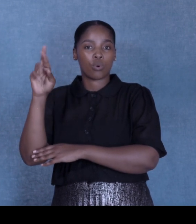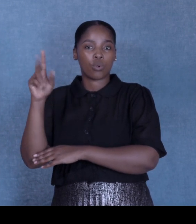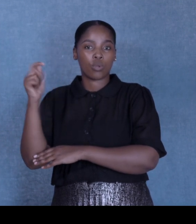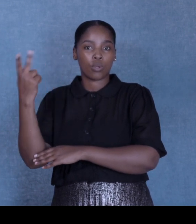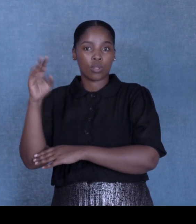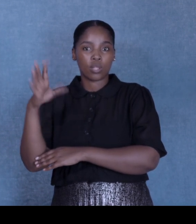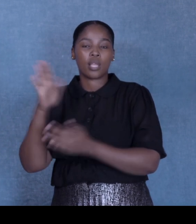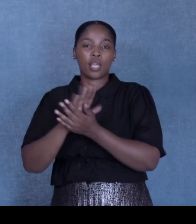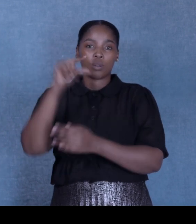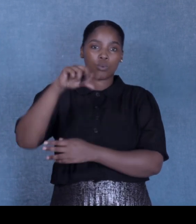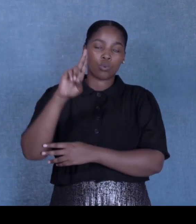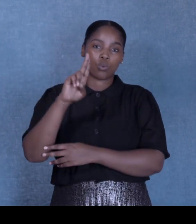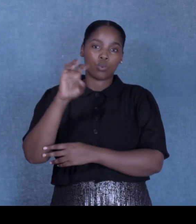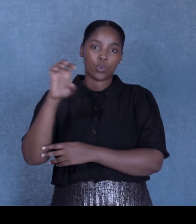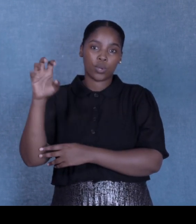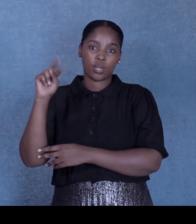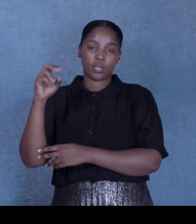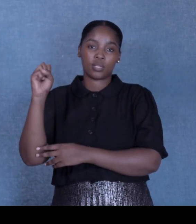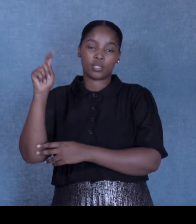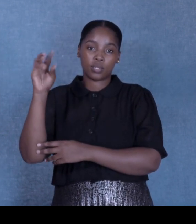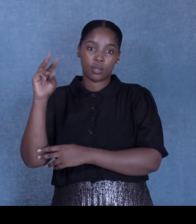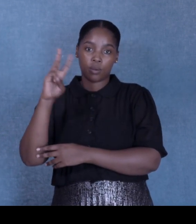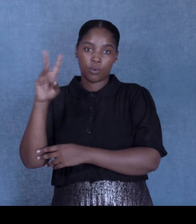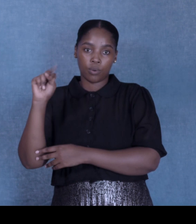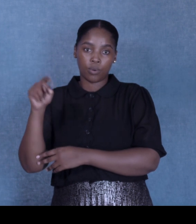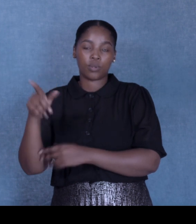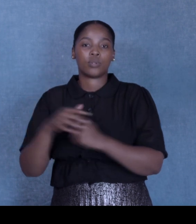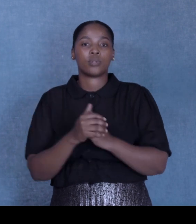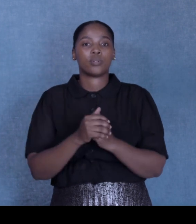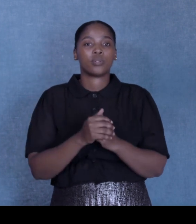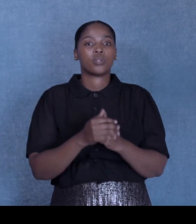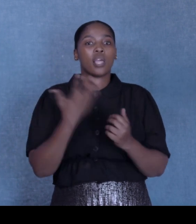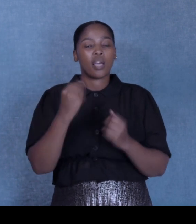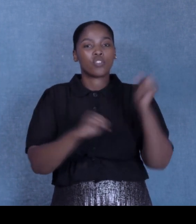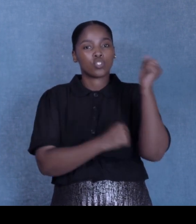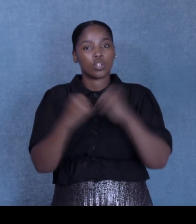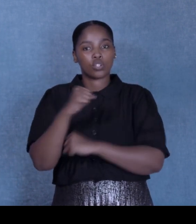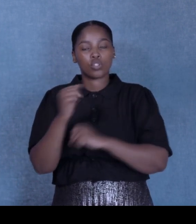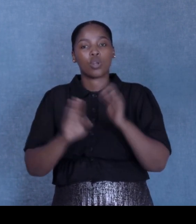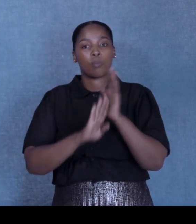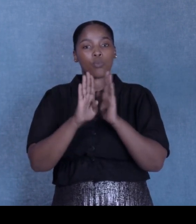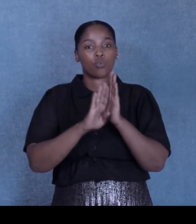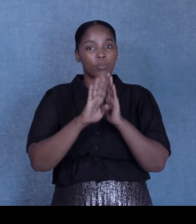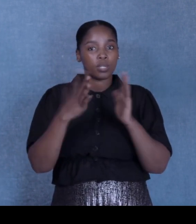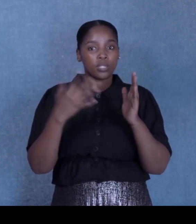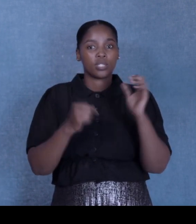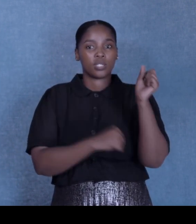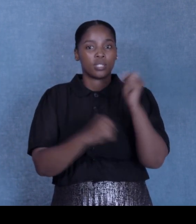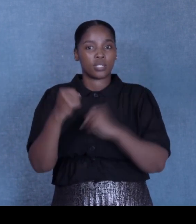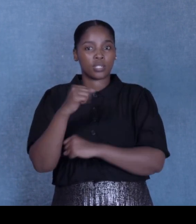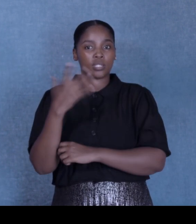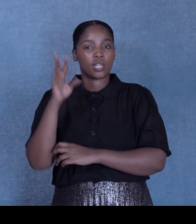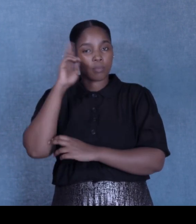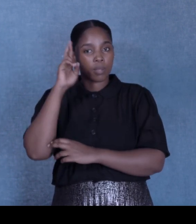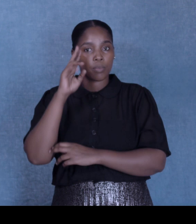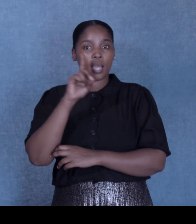membership which is about 620 are based here in East London and we have a couple of members in Stutterheim, 102 in Cathcart,